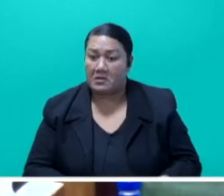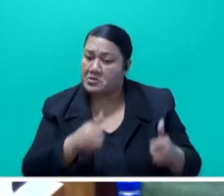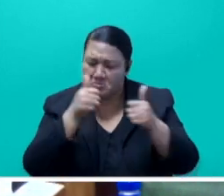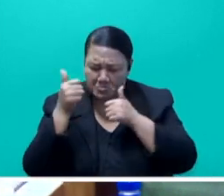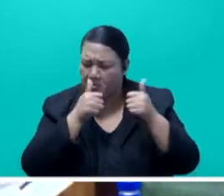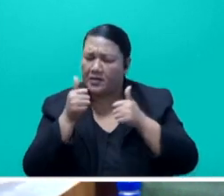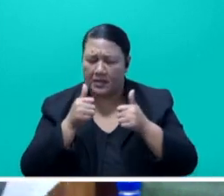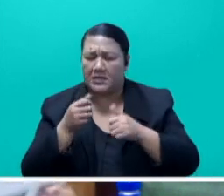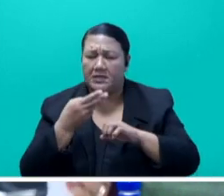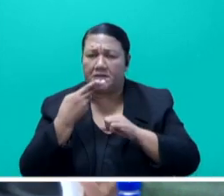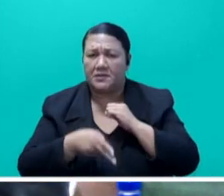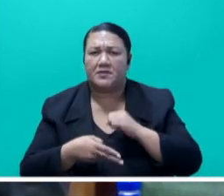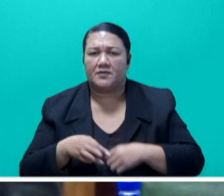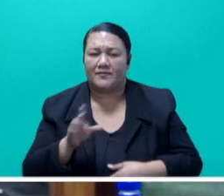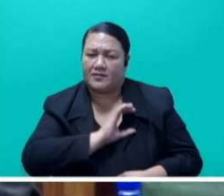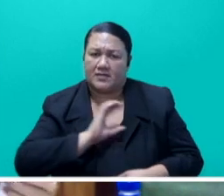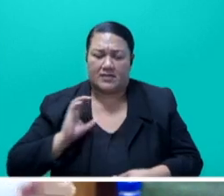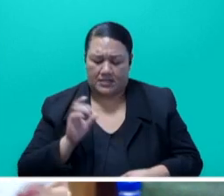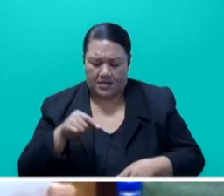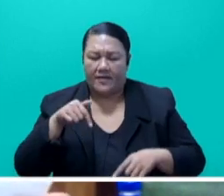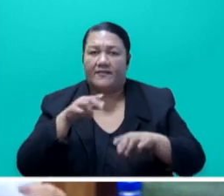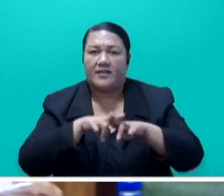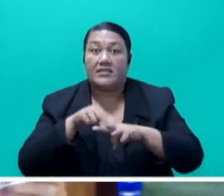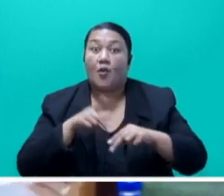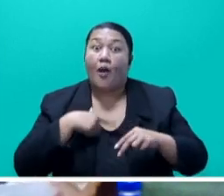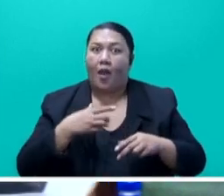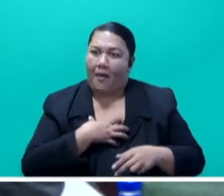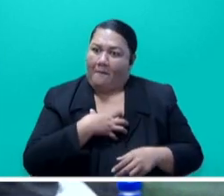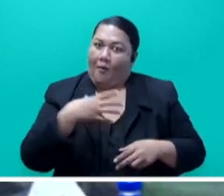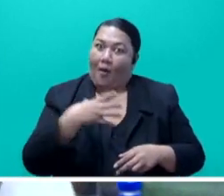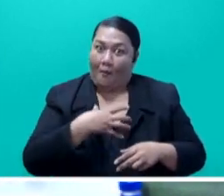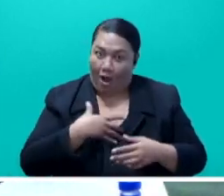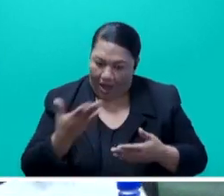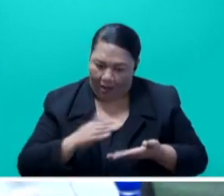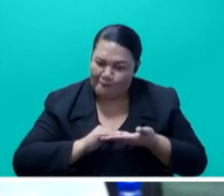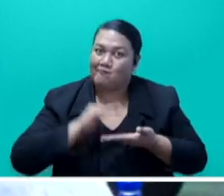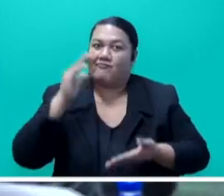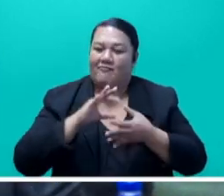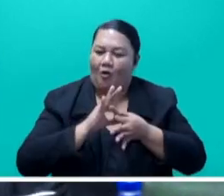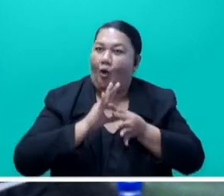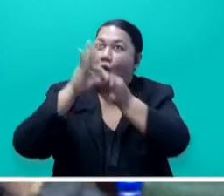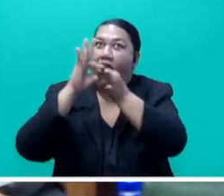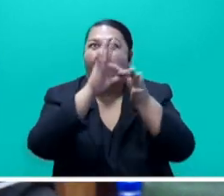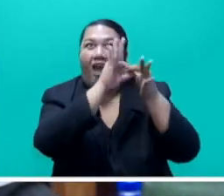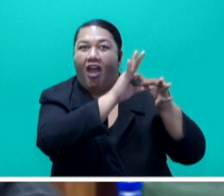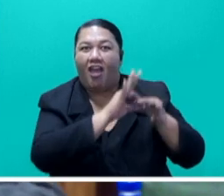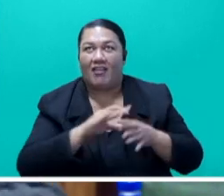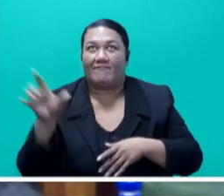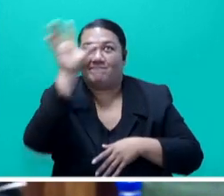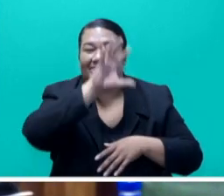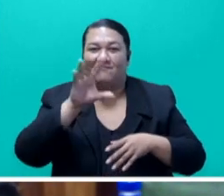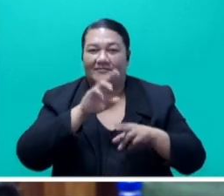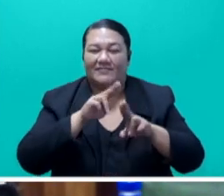And rightfully so, Mr. Speaker, because we are more connected with the world. I know Honourable Gavoka had mentioned something